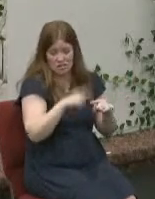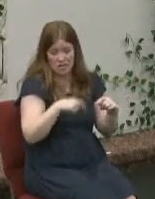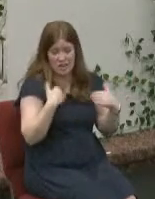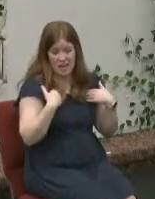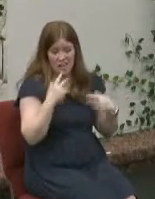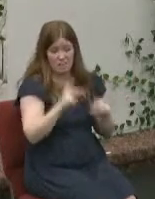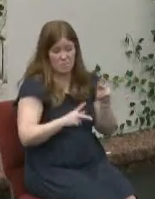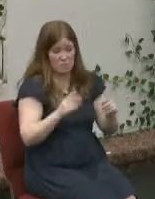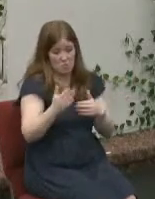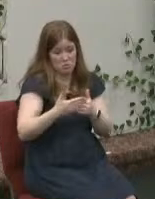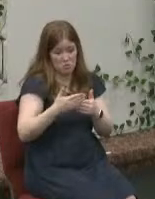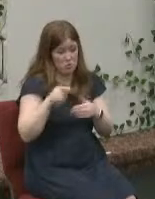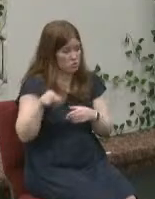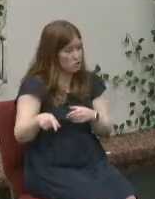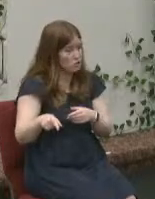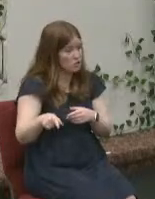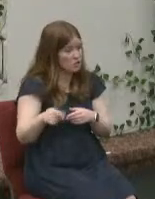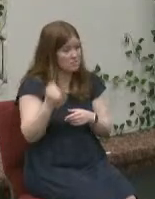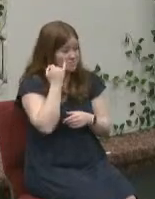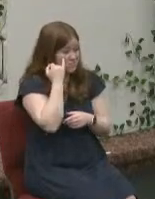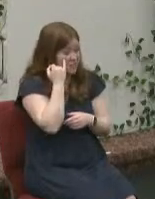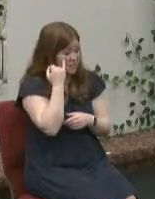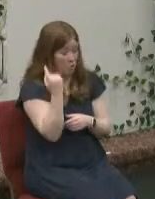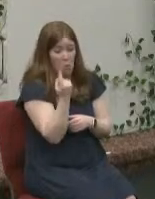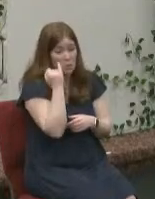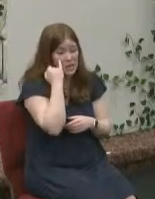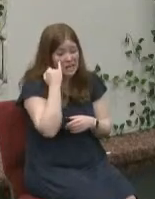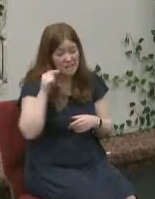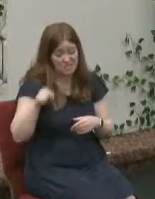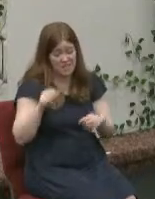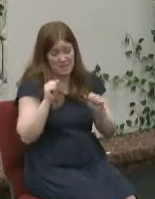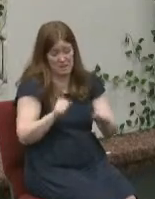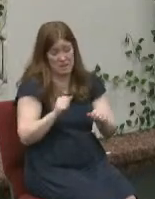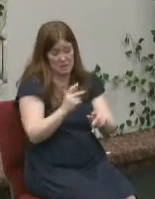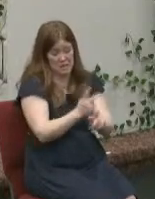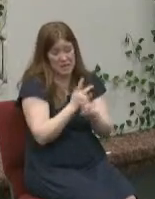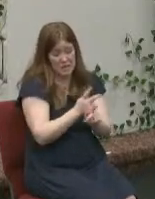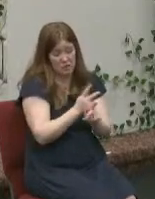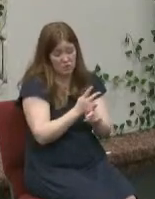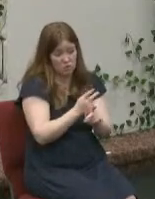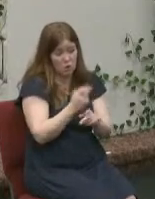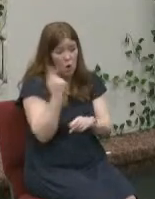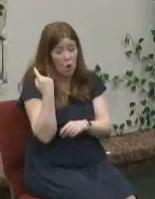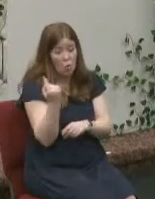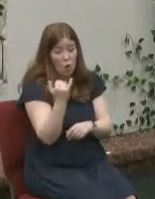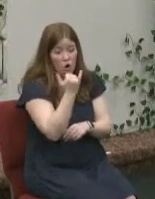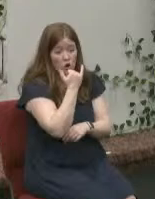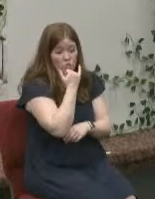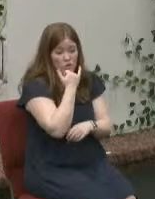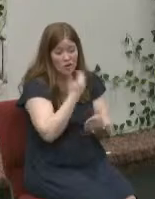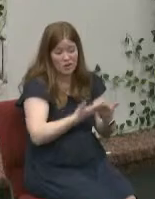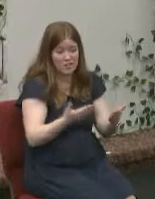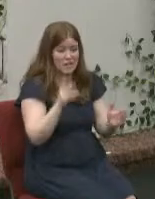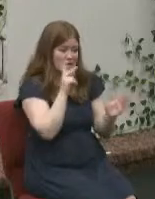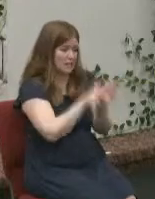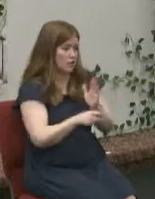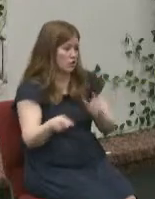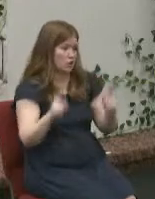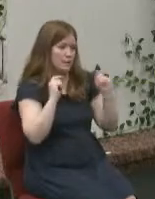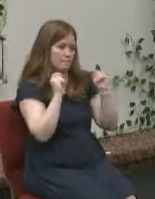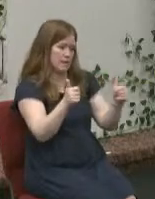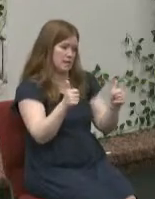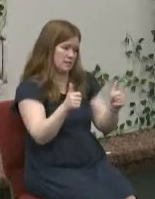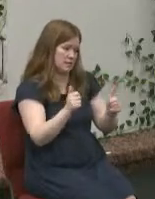unless they know how to be extremely careful because one wrong accident could kill her in a matter of minutes